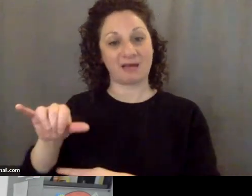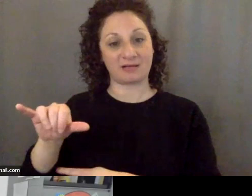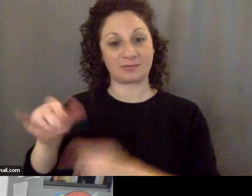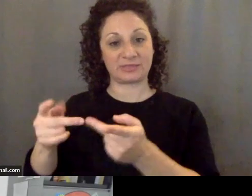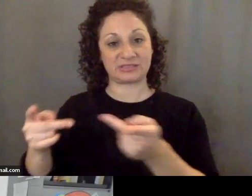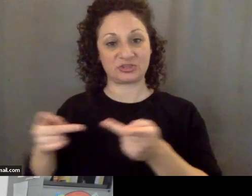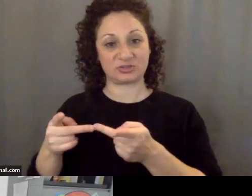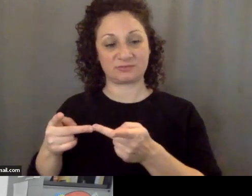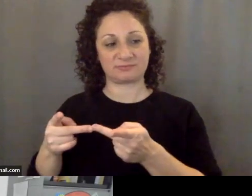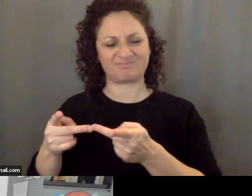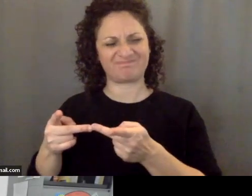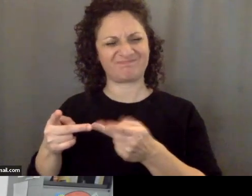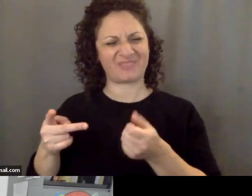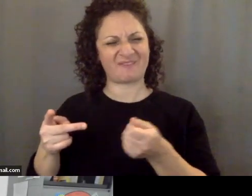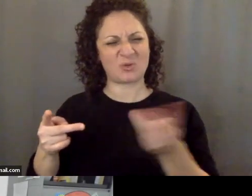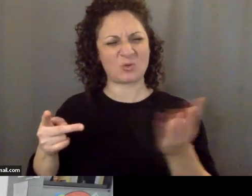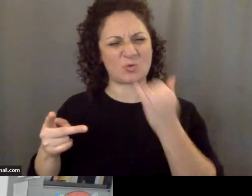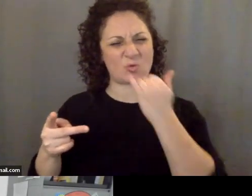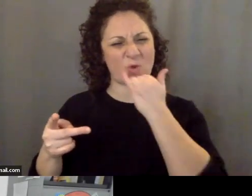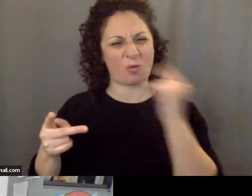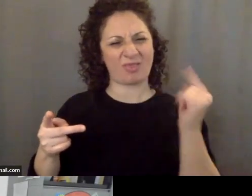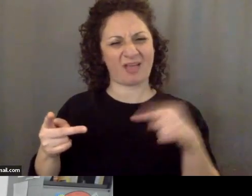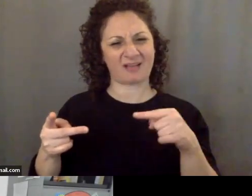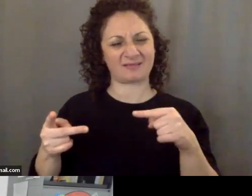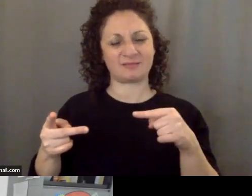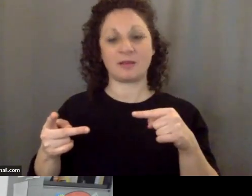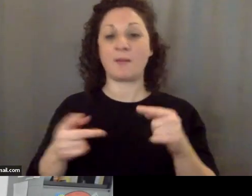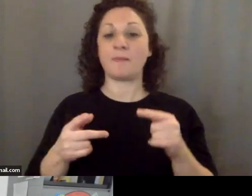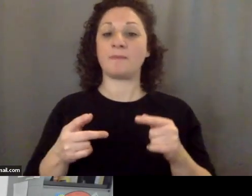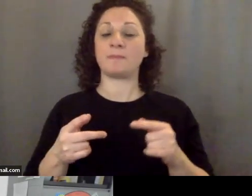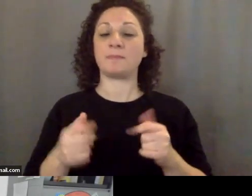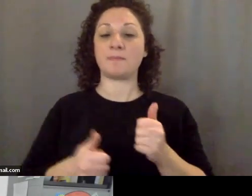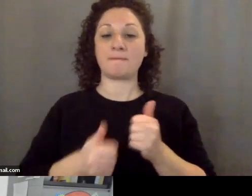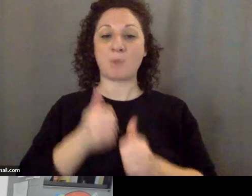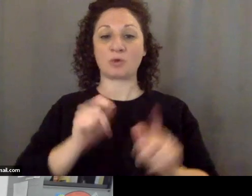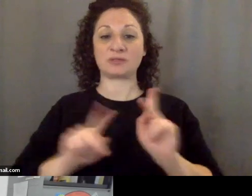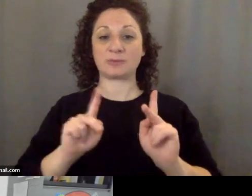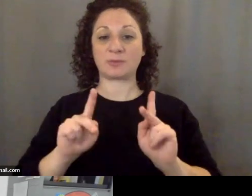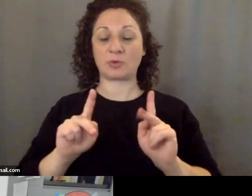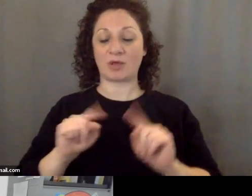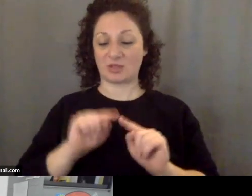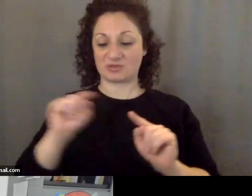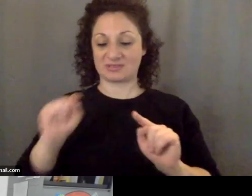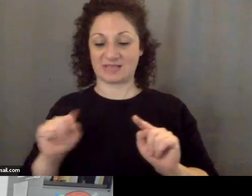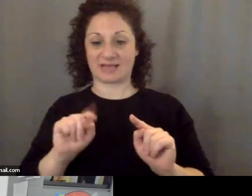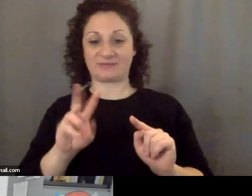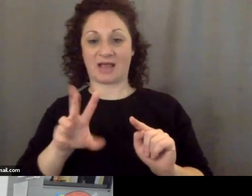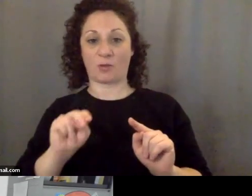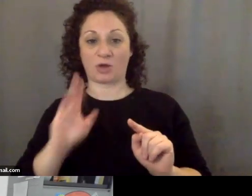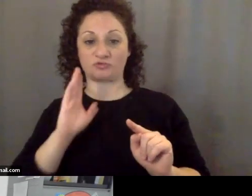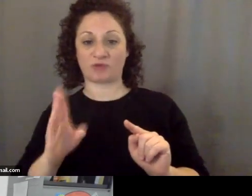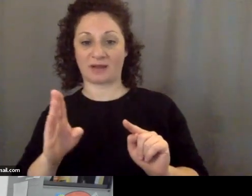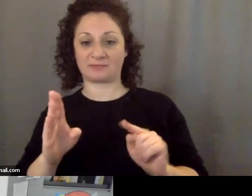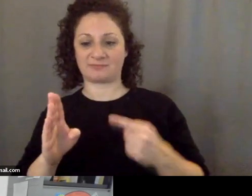wrong with that first of all most of the people on the other side of the Taiwan Strait don't consider themselves Chinese